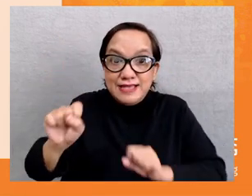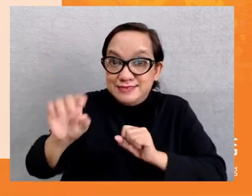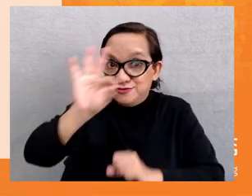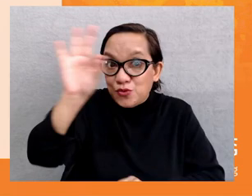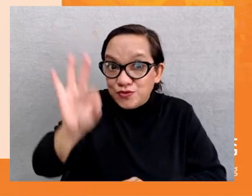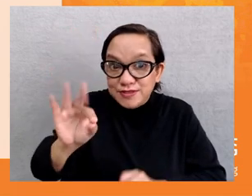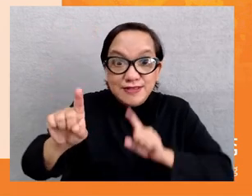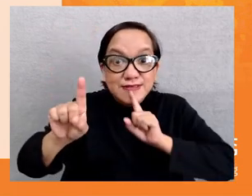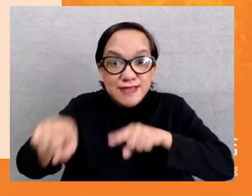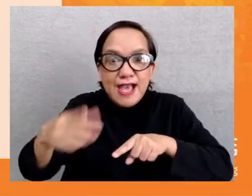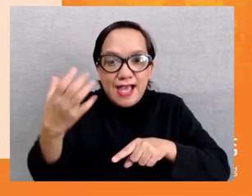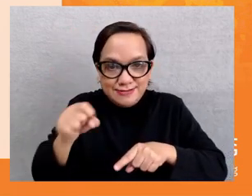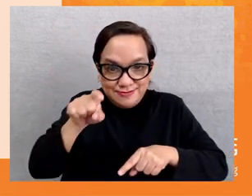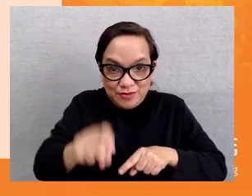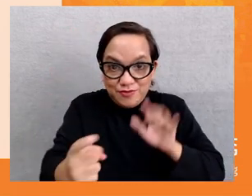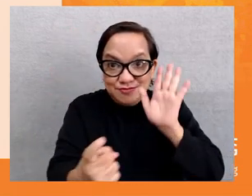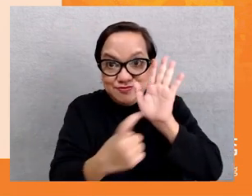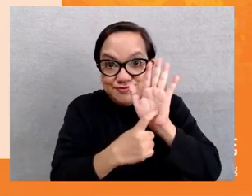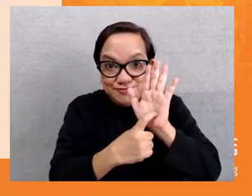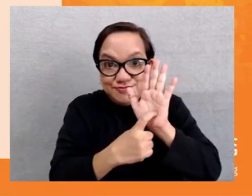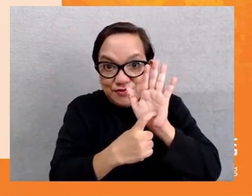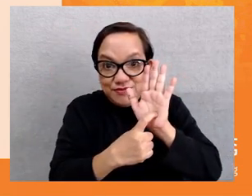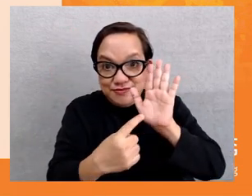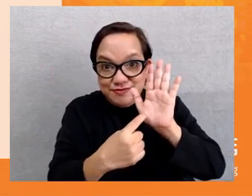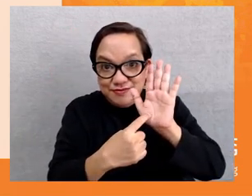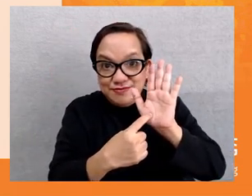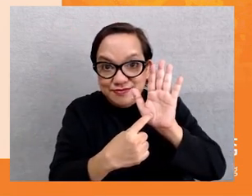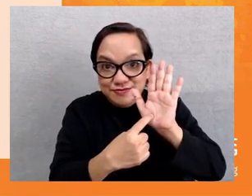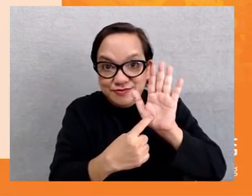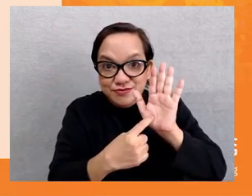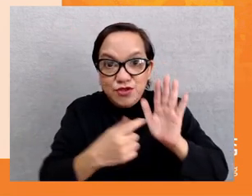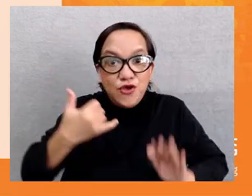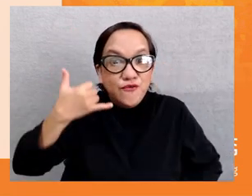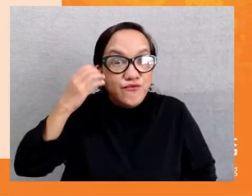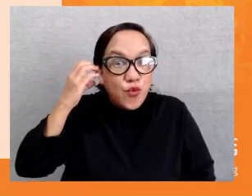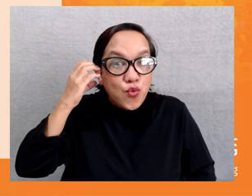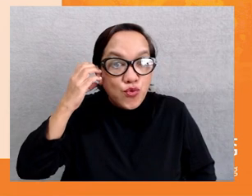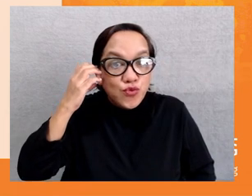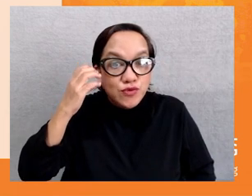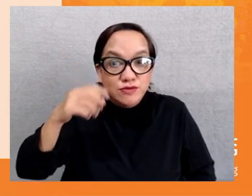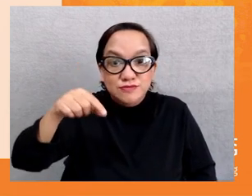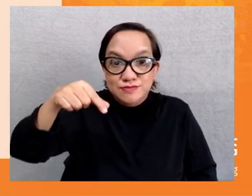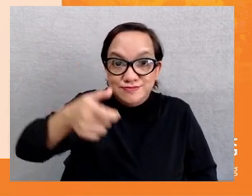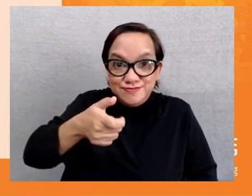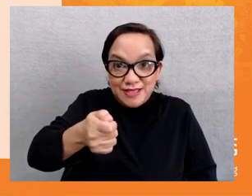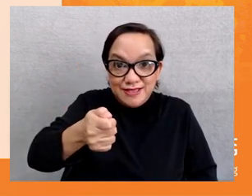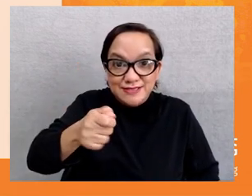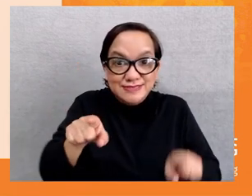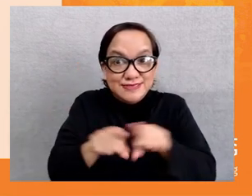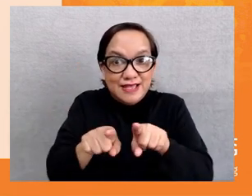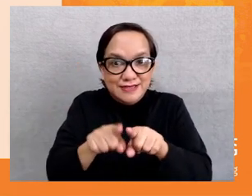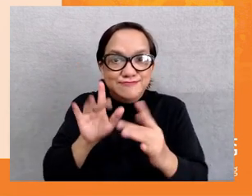you may scan the QR code you see on the screen or just launch your internet and enter www